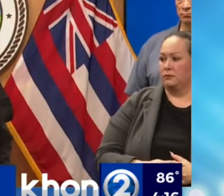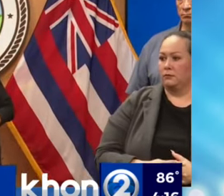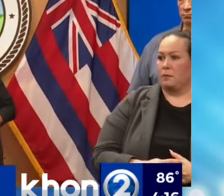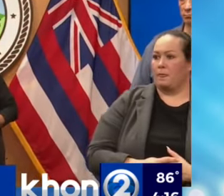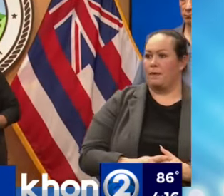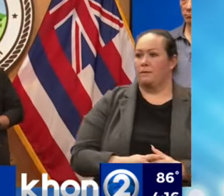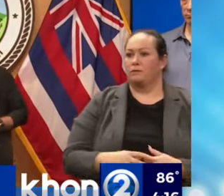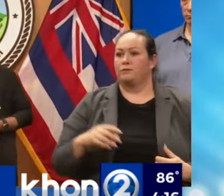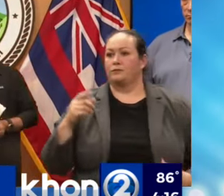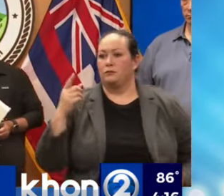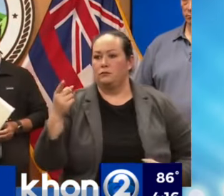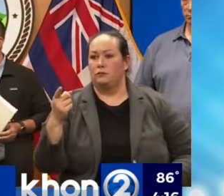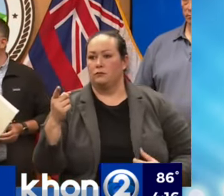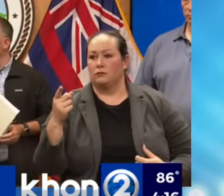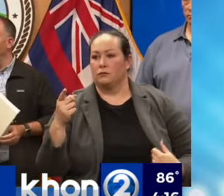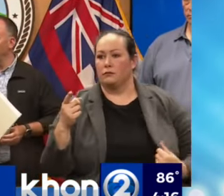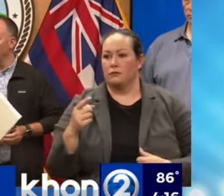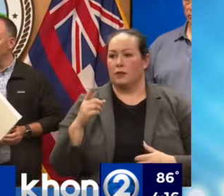Thank you, Daryl. Go ahead.